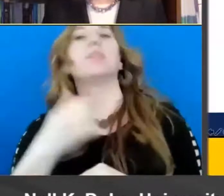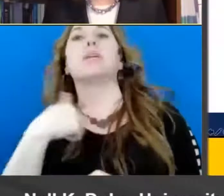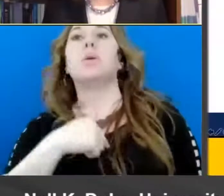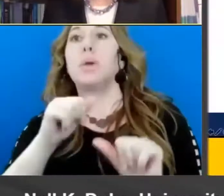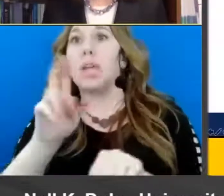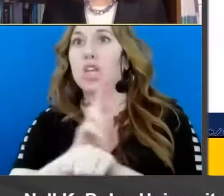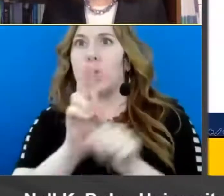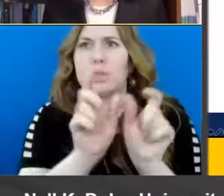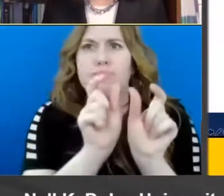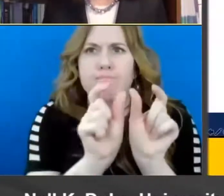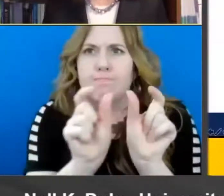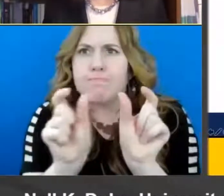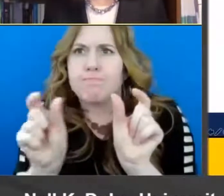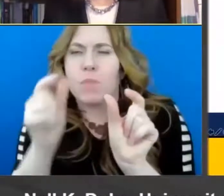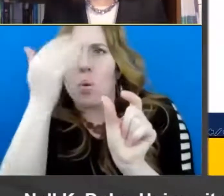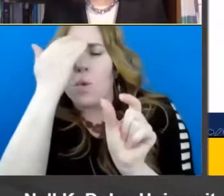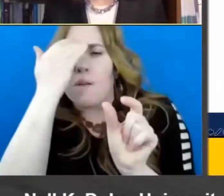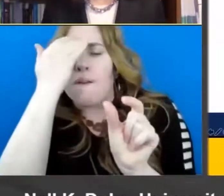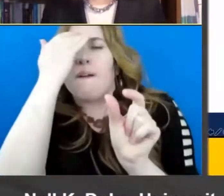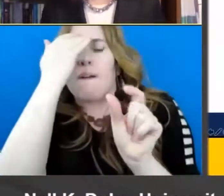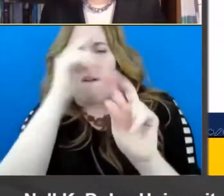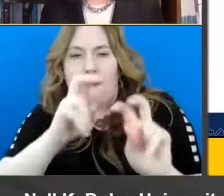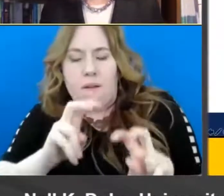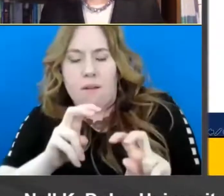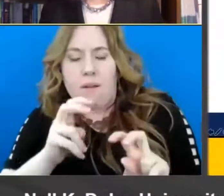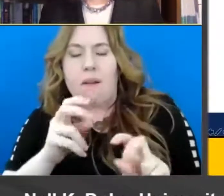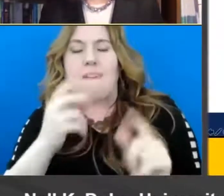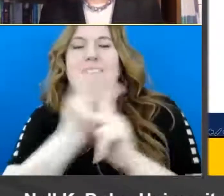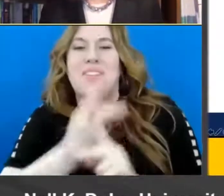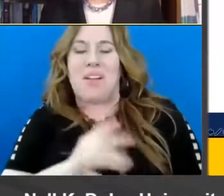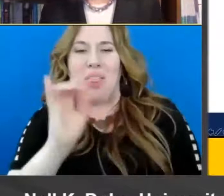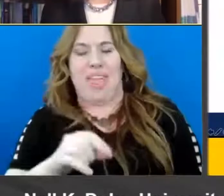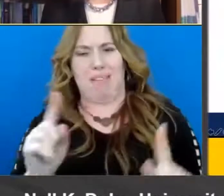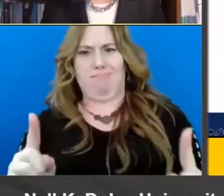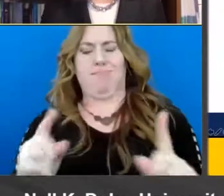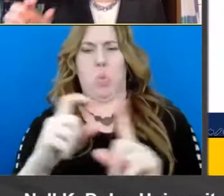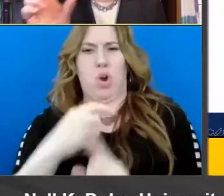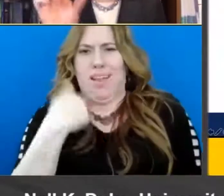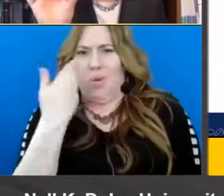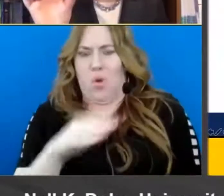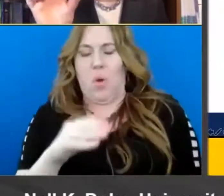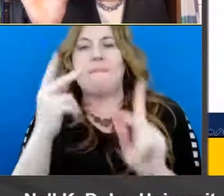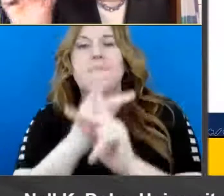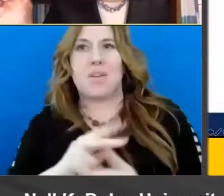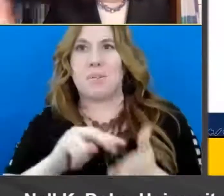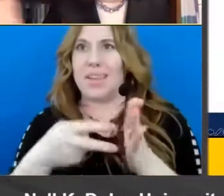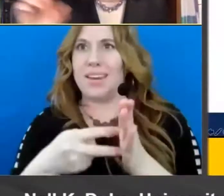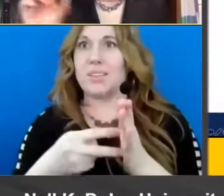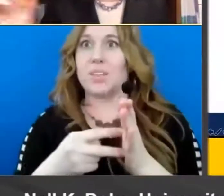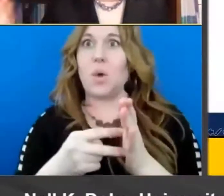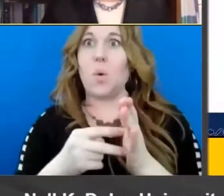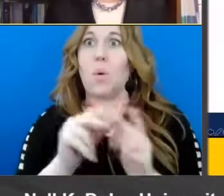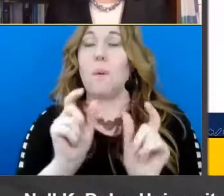morphological awareness to help ascertain the meaning of unfamiliar words um so morphemes the the largest meaningful